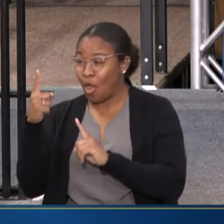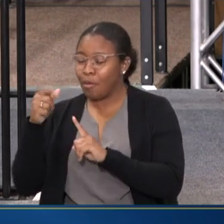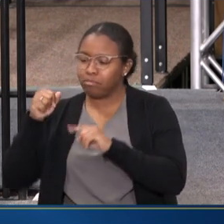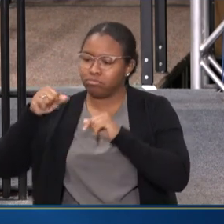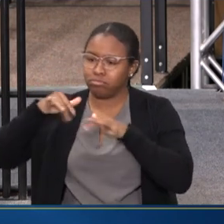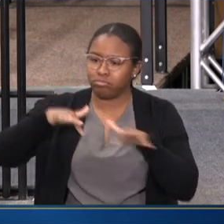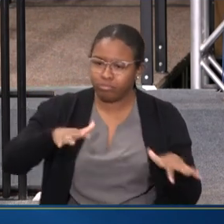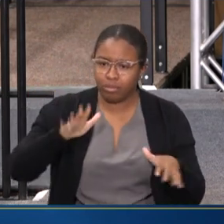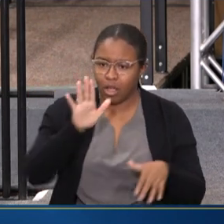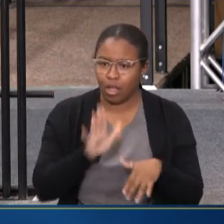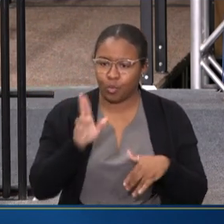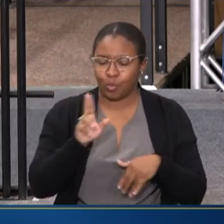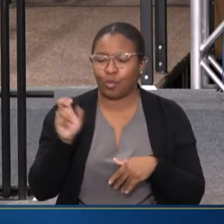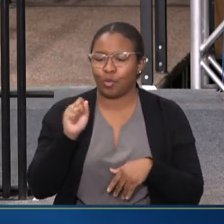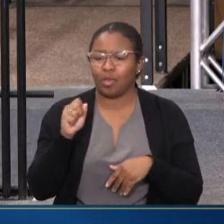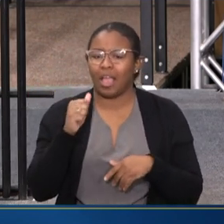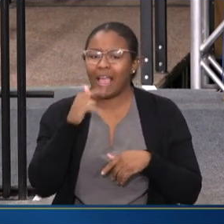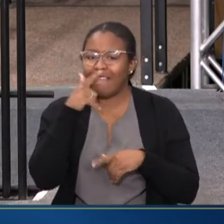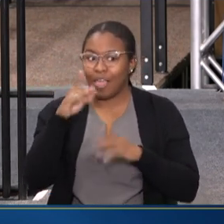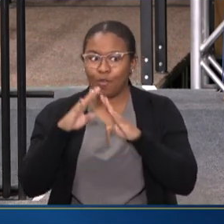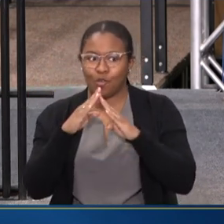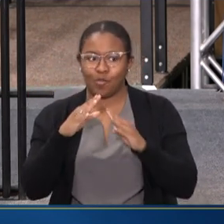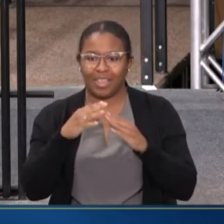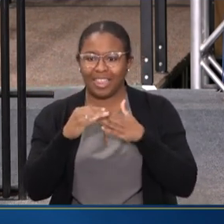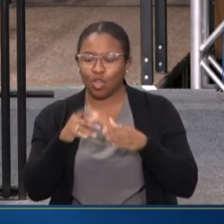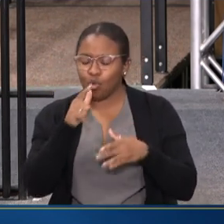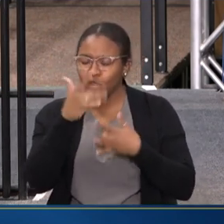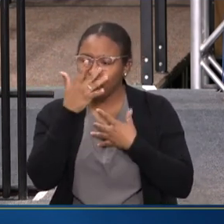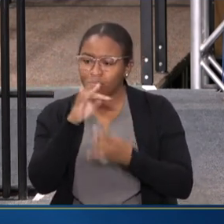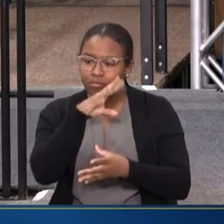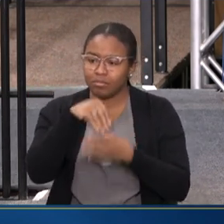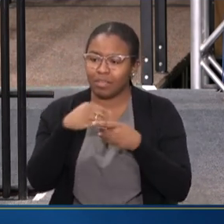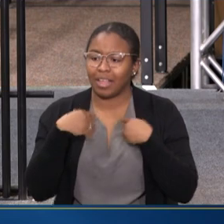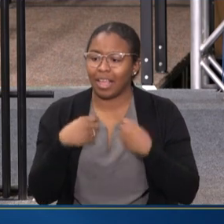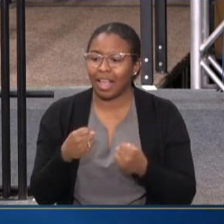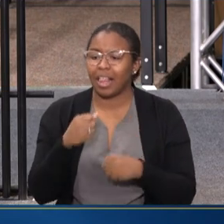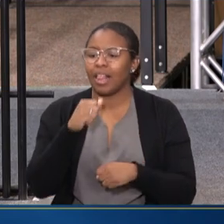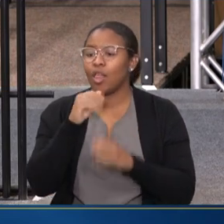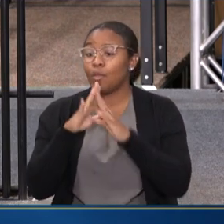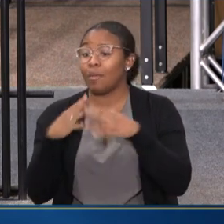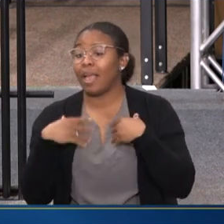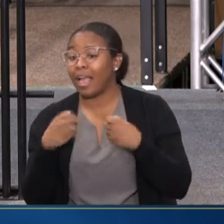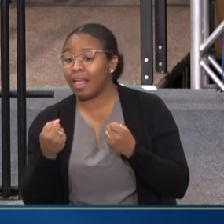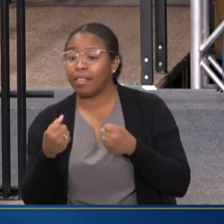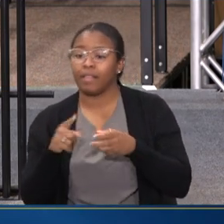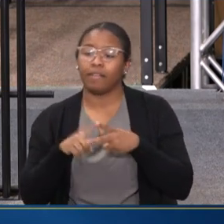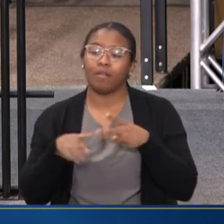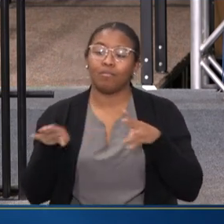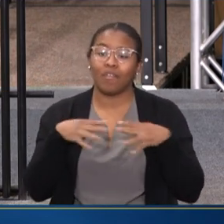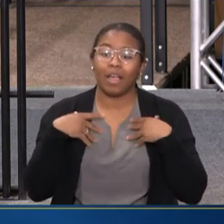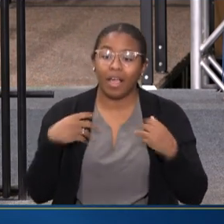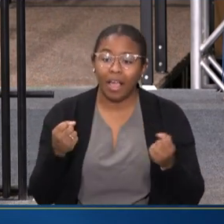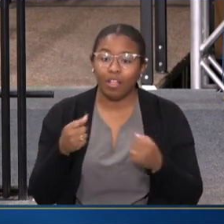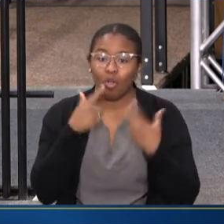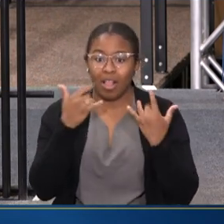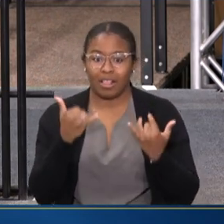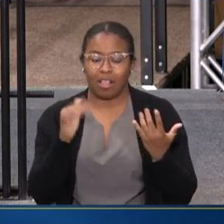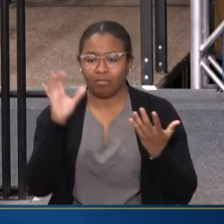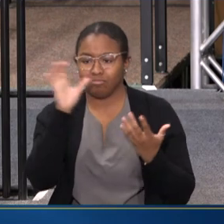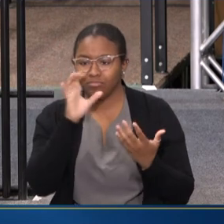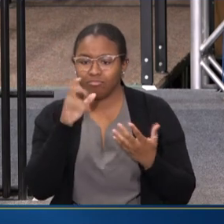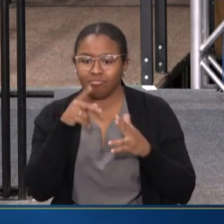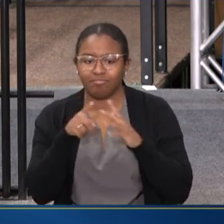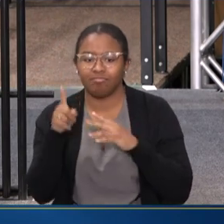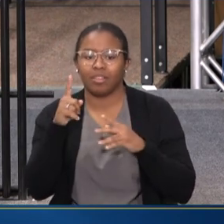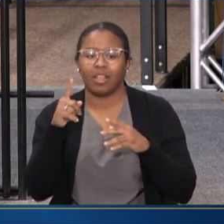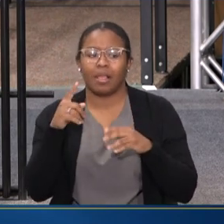LEADERS WHO ARE INTERESTED IN HEALTH, WHETHER IT'S COMMUNITY HEALTH, BEHAVIORAL HEALTH, WE'RE NOW EXPLORING EVEN MENTAL